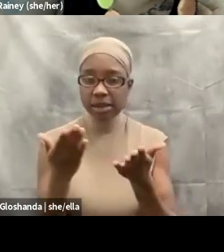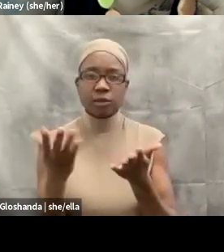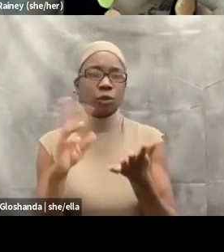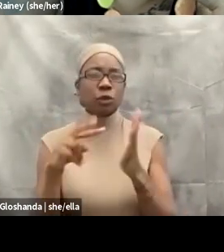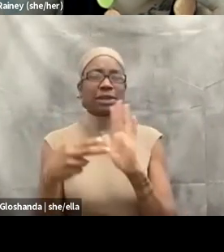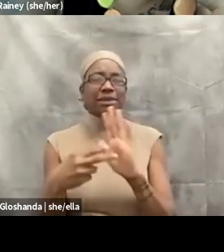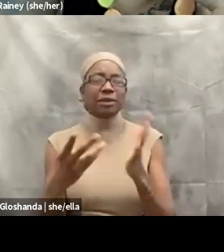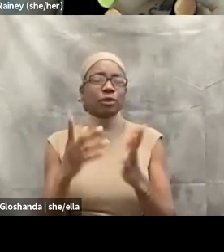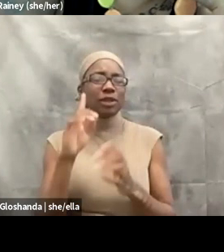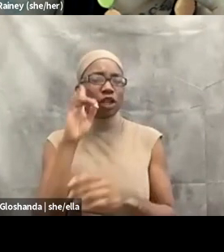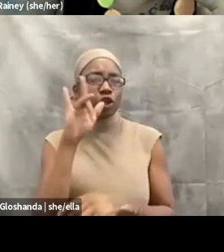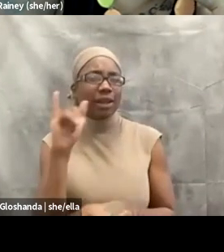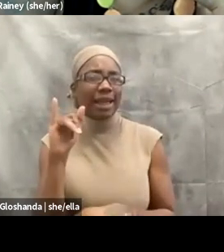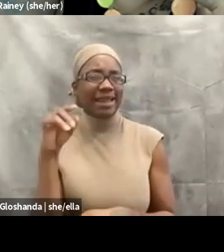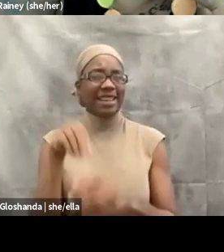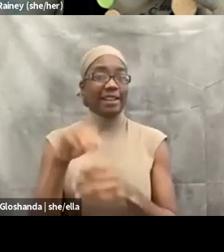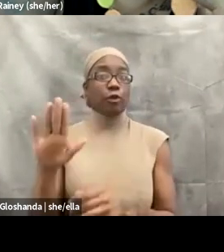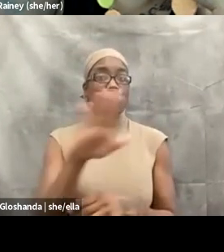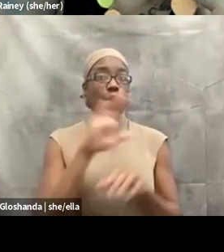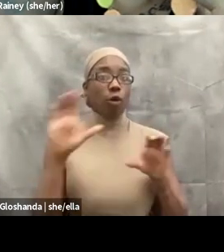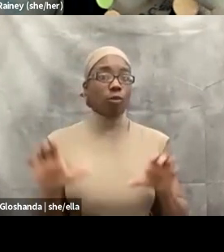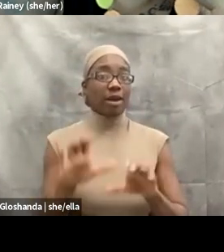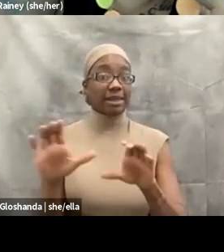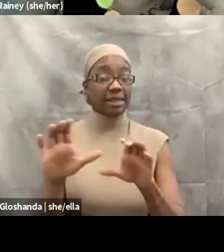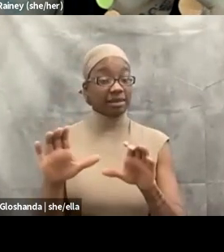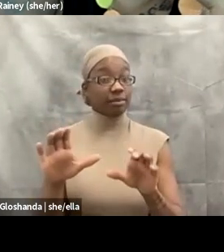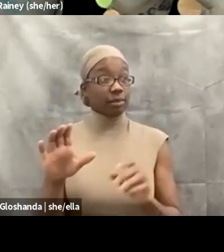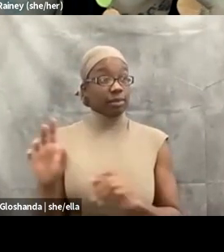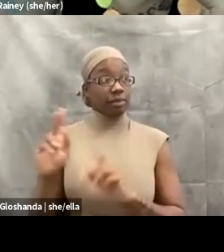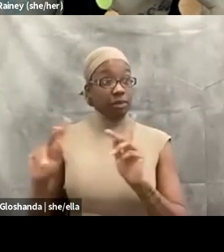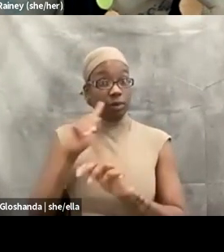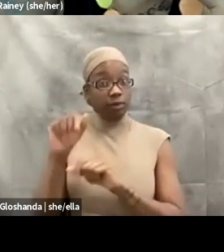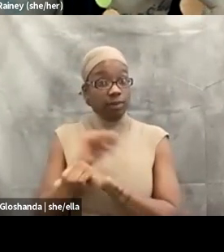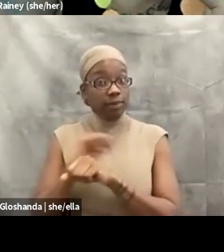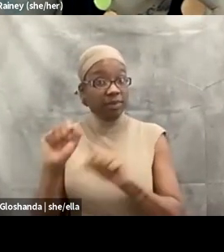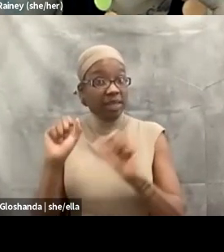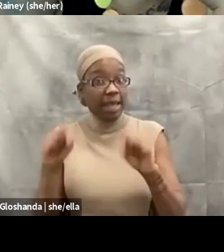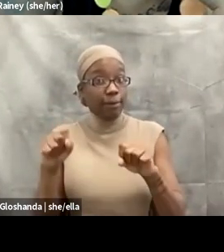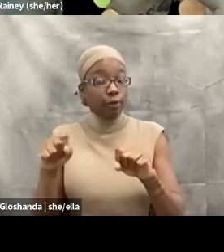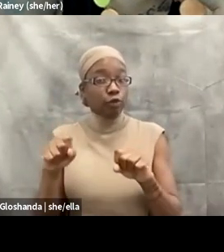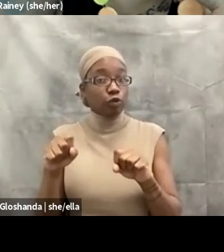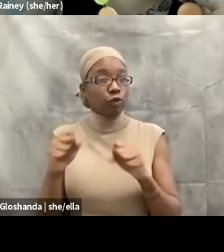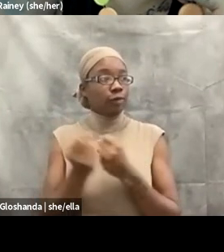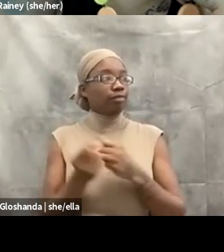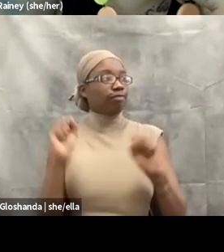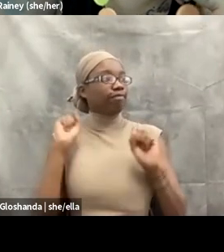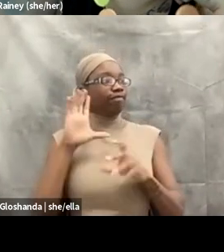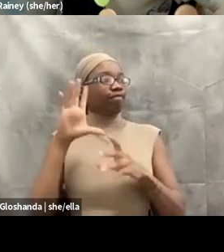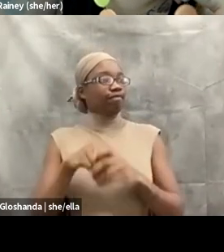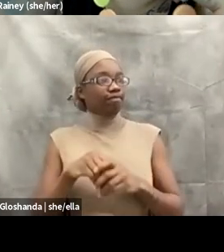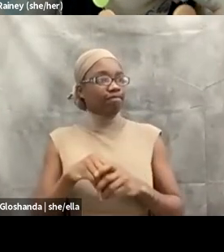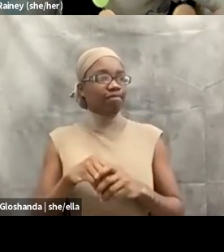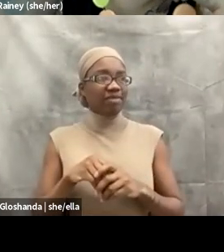that you see within your practices? And are people able to engage freely in these other holistic practices?